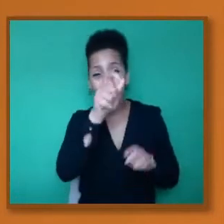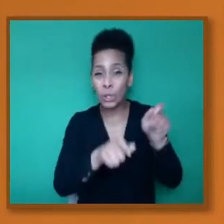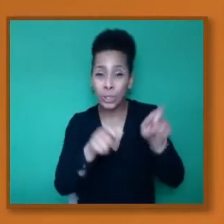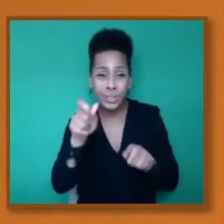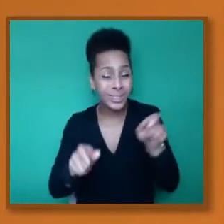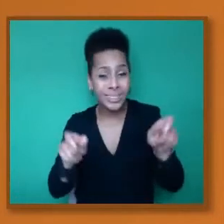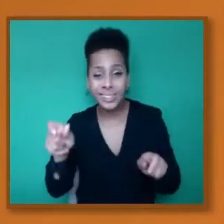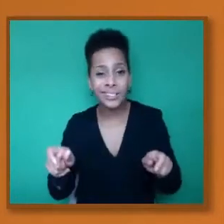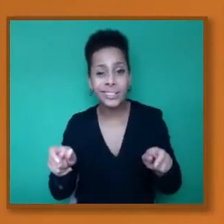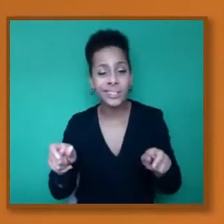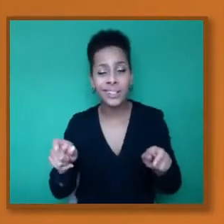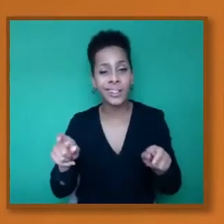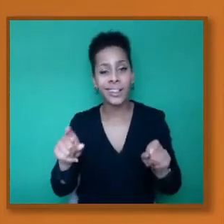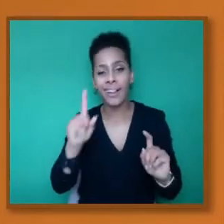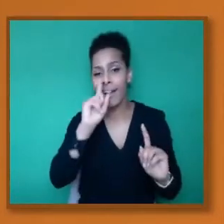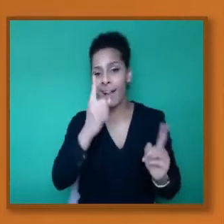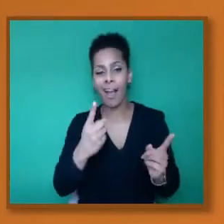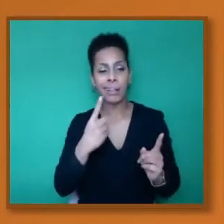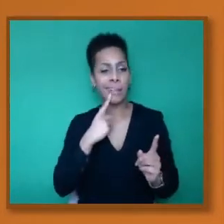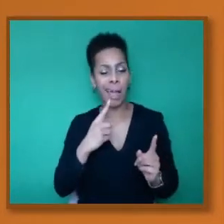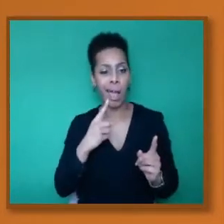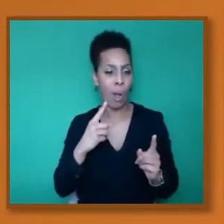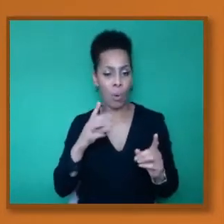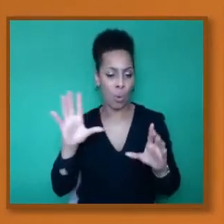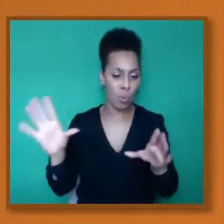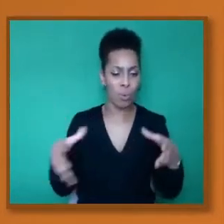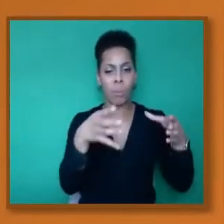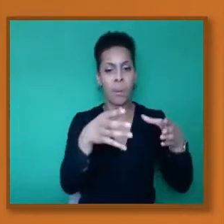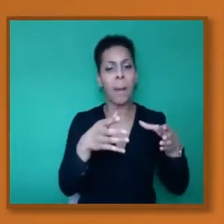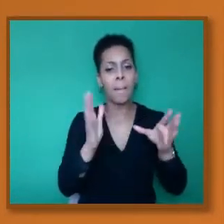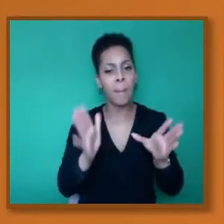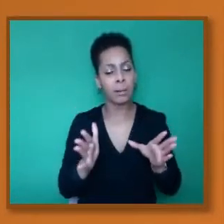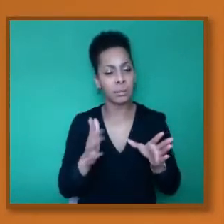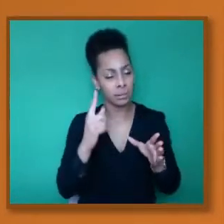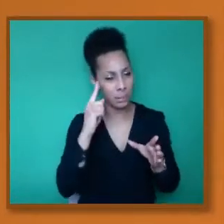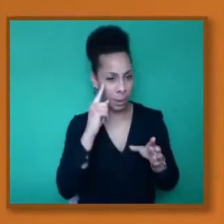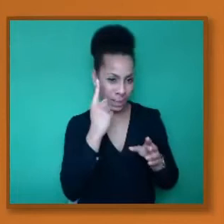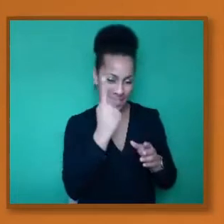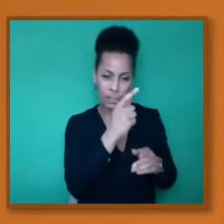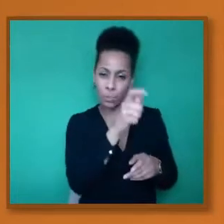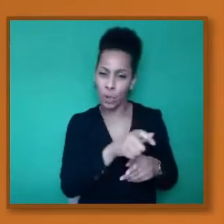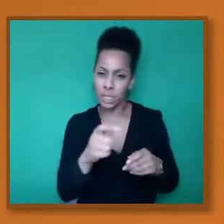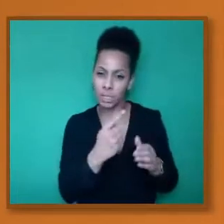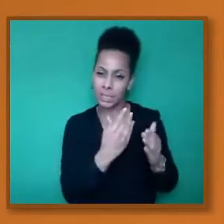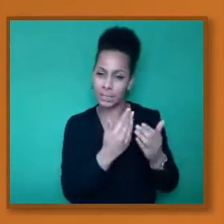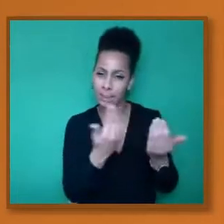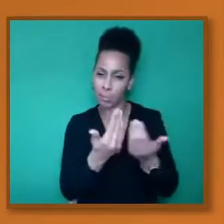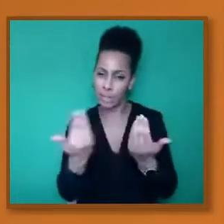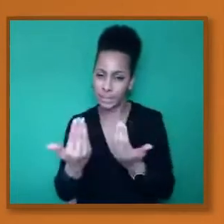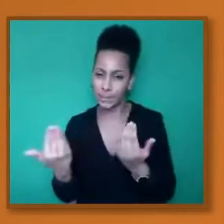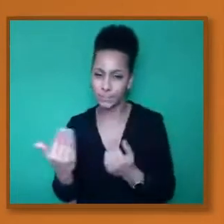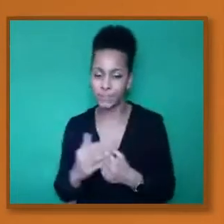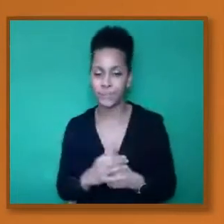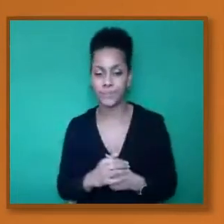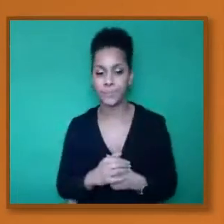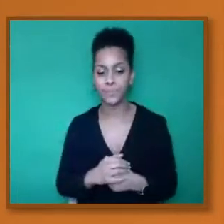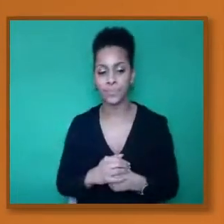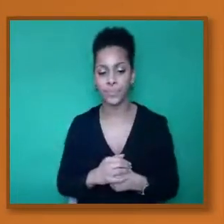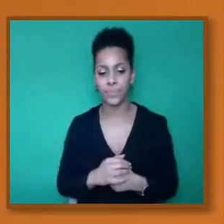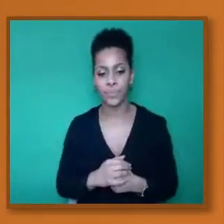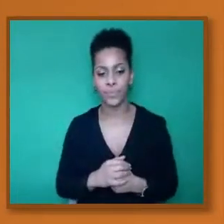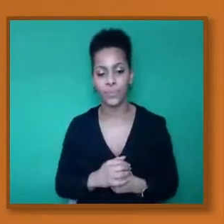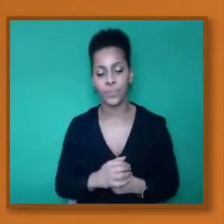clumping everything together, okay? That would be the points which I would make on that.